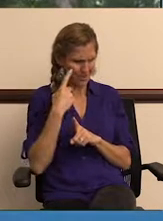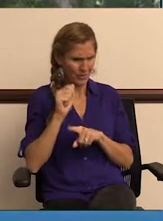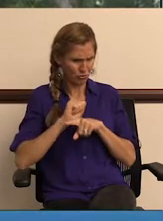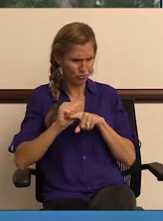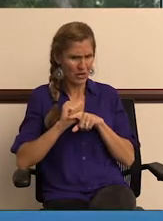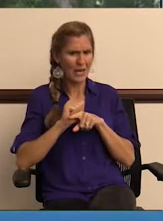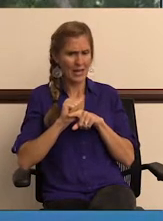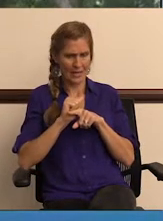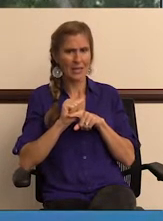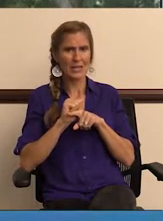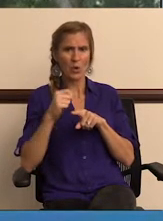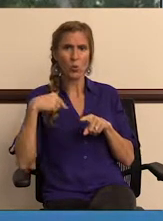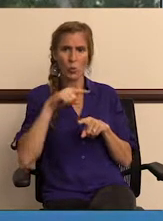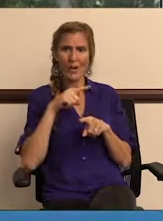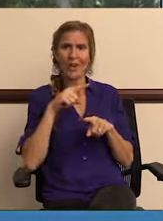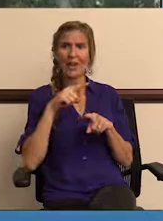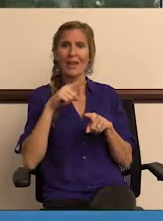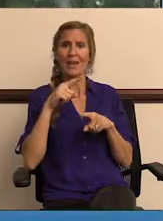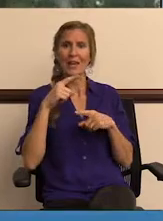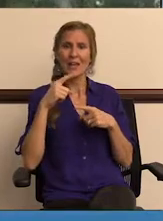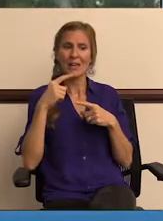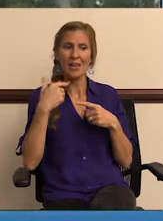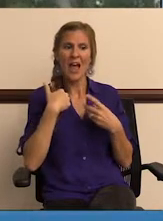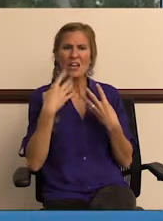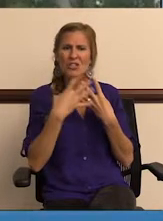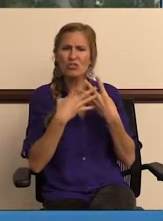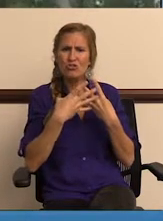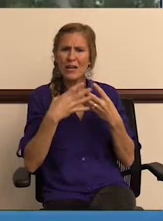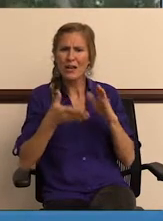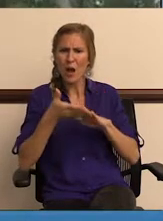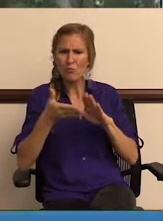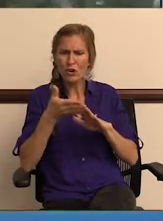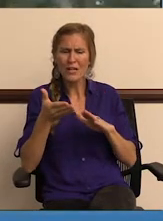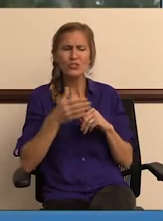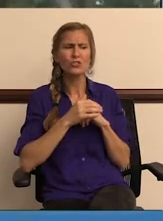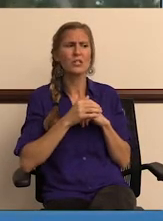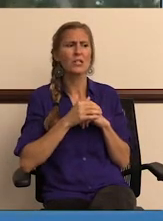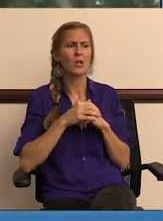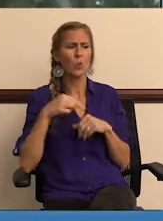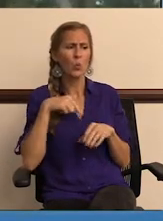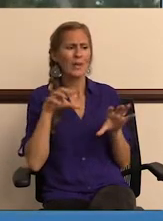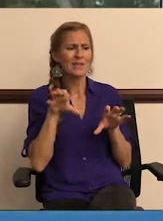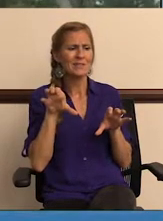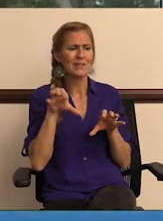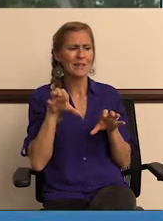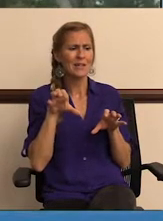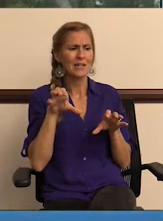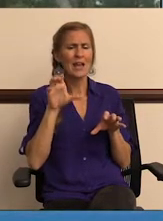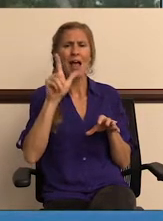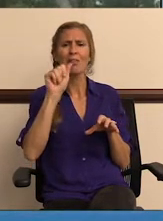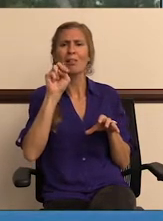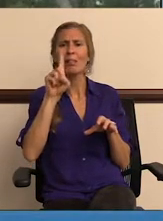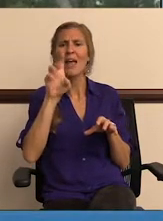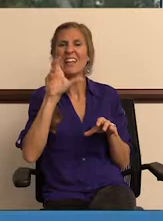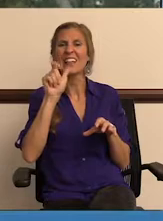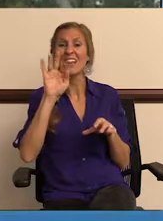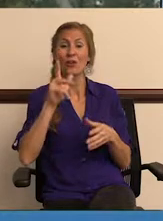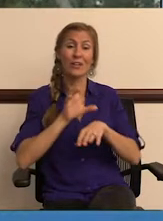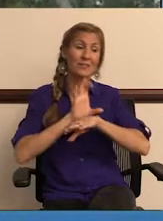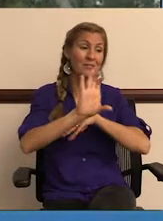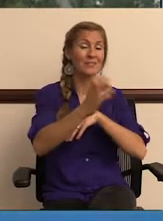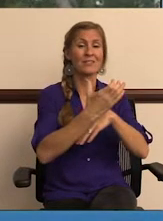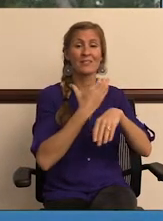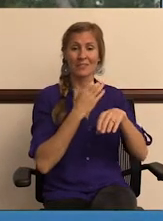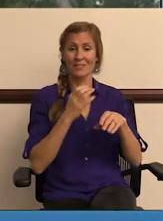two months of training in the back where we screened there, where we have a screening operation. We kind of did a land clearing